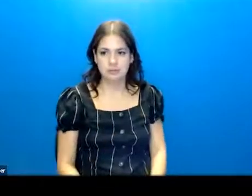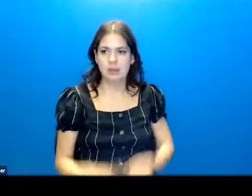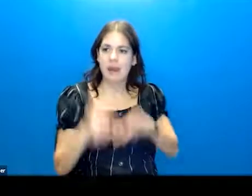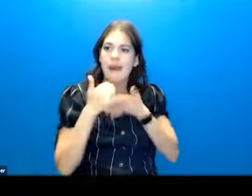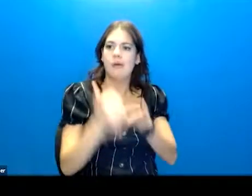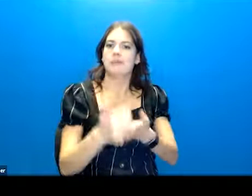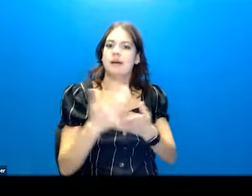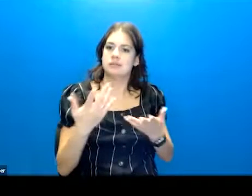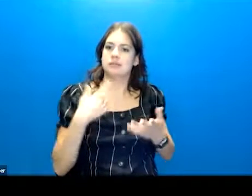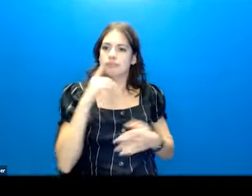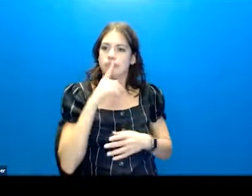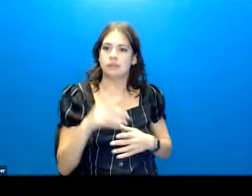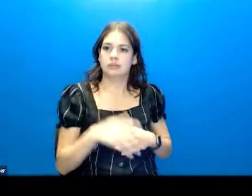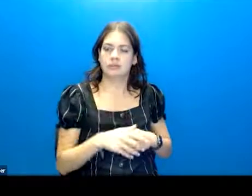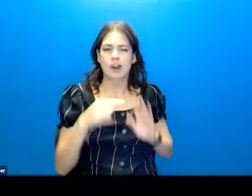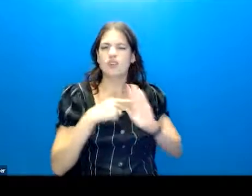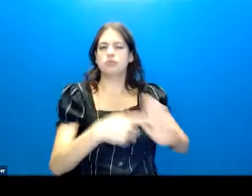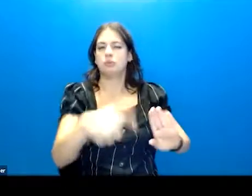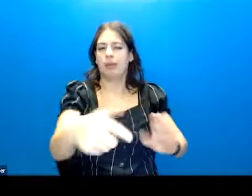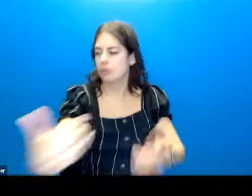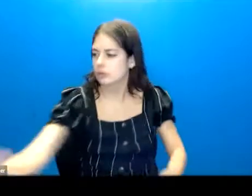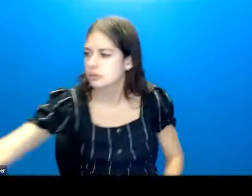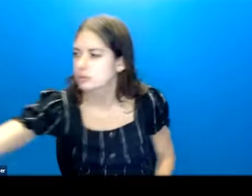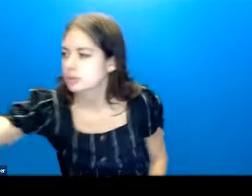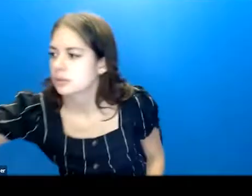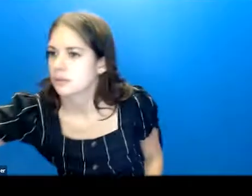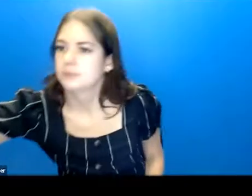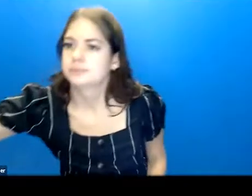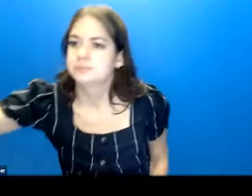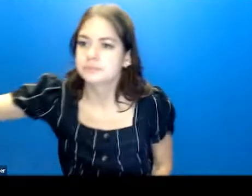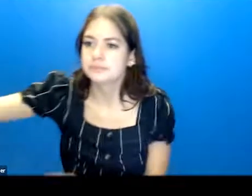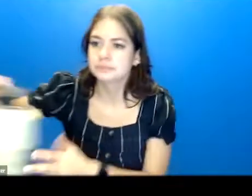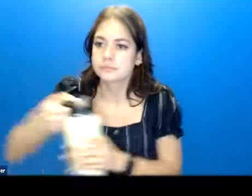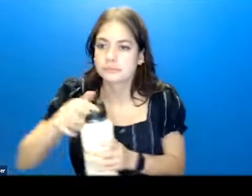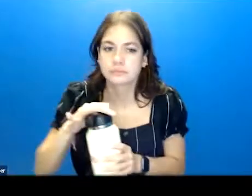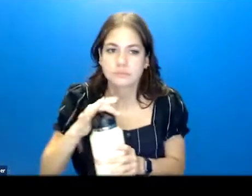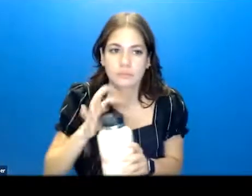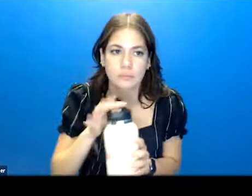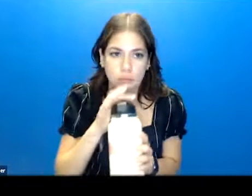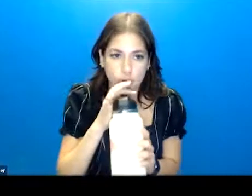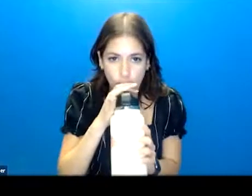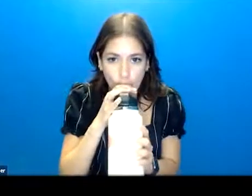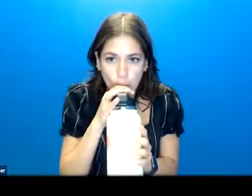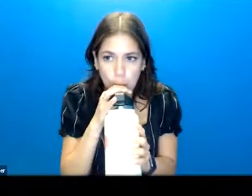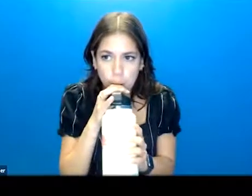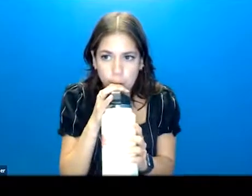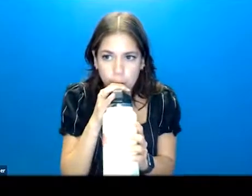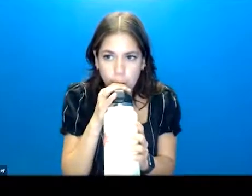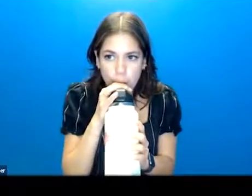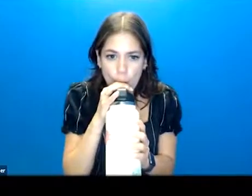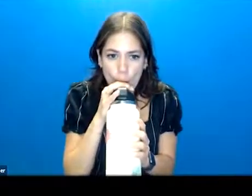really dive in. And I'll show it to you in a second. So again, let's separate this out from non-suicidal self-injurious behavior.